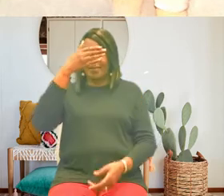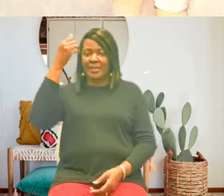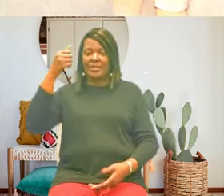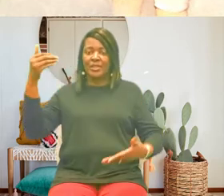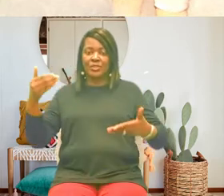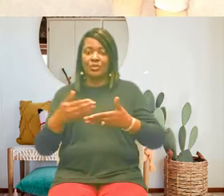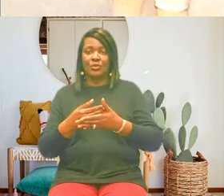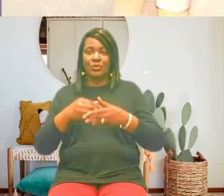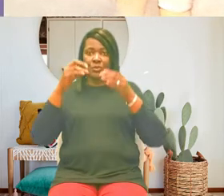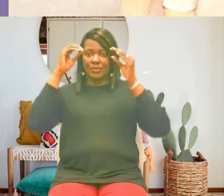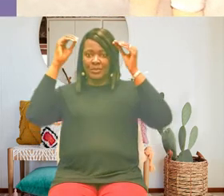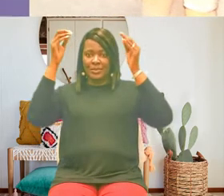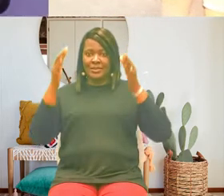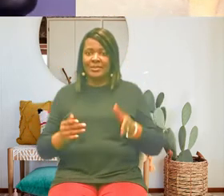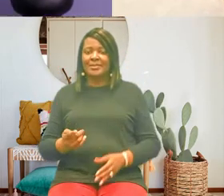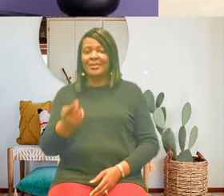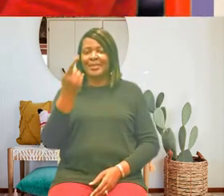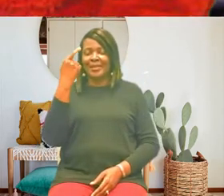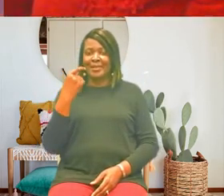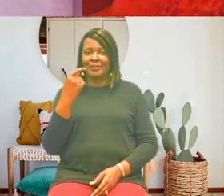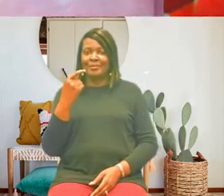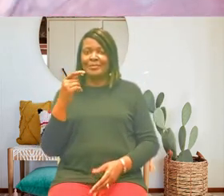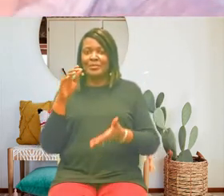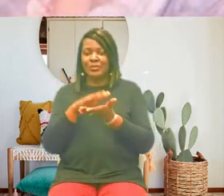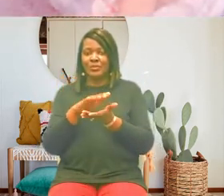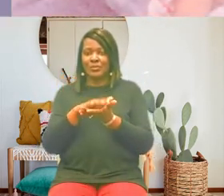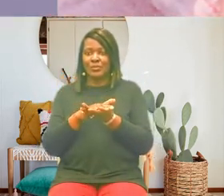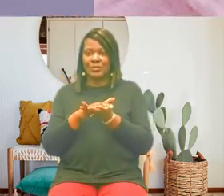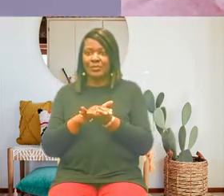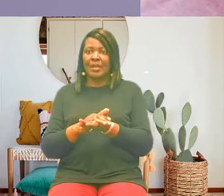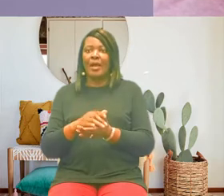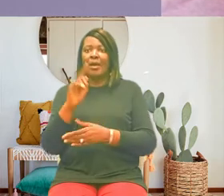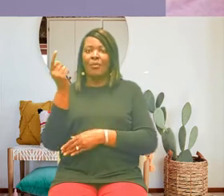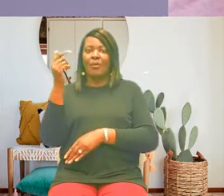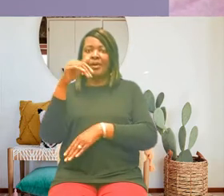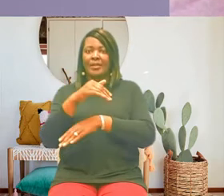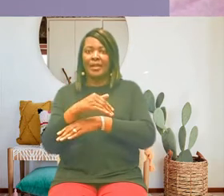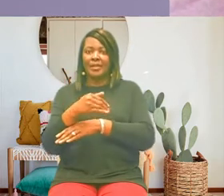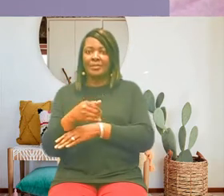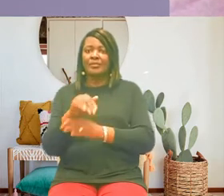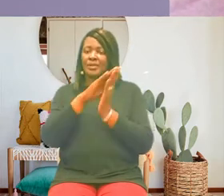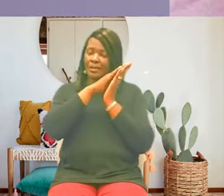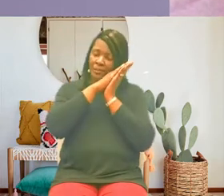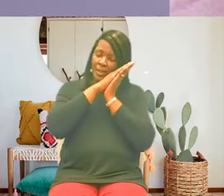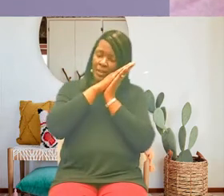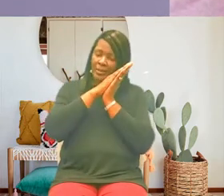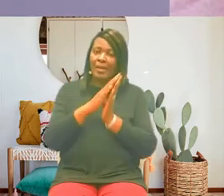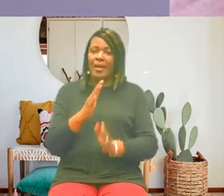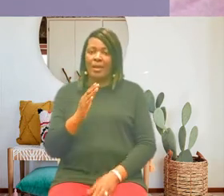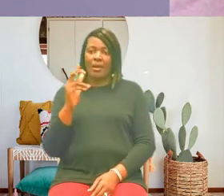a new teacher had come to town one night after we'd been put to bed mom said in a whisper